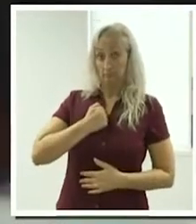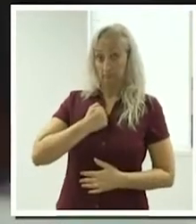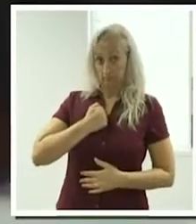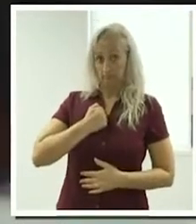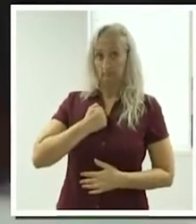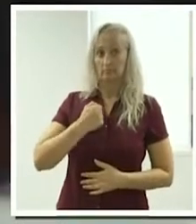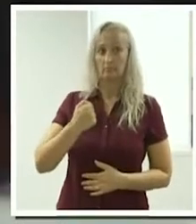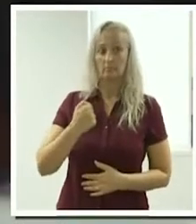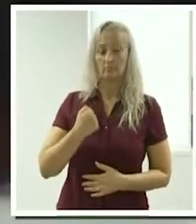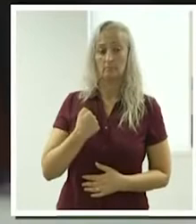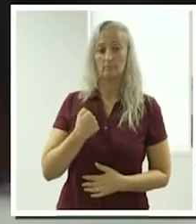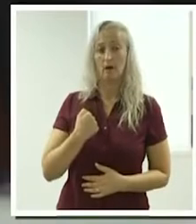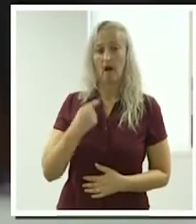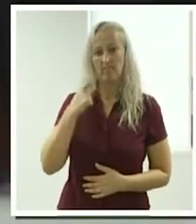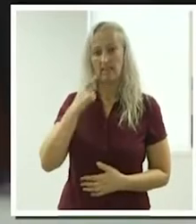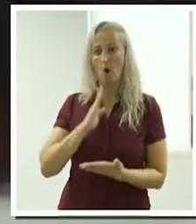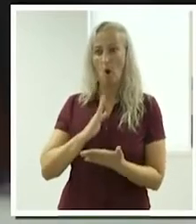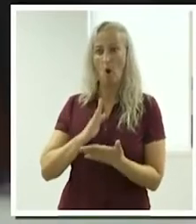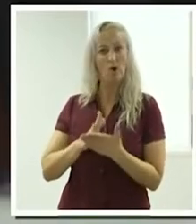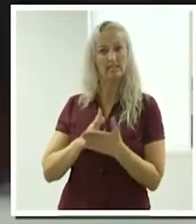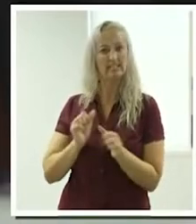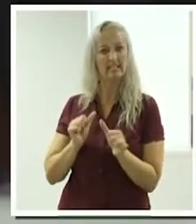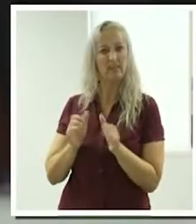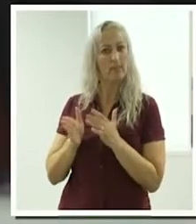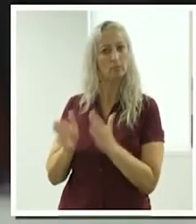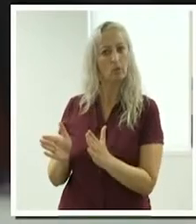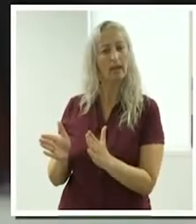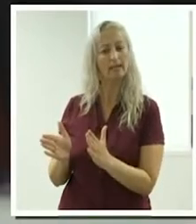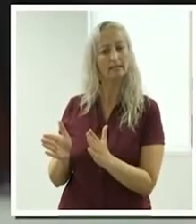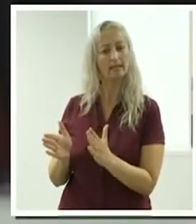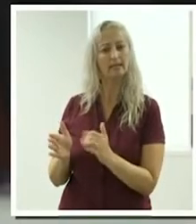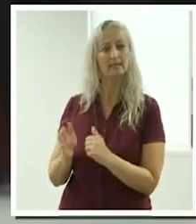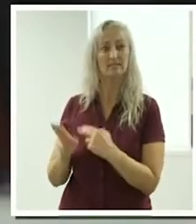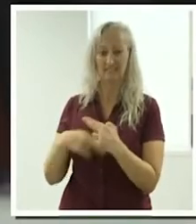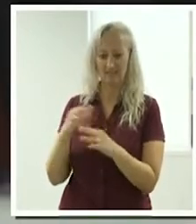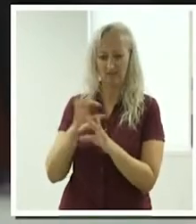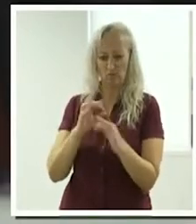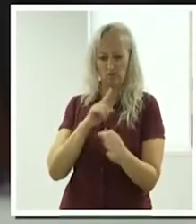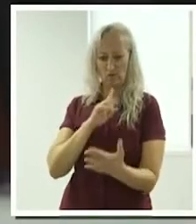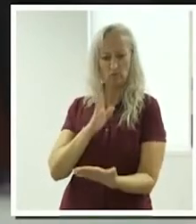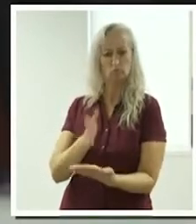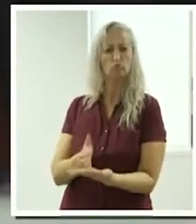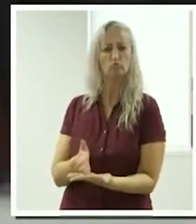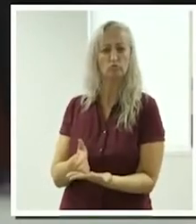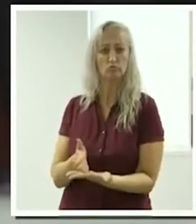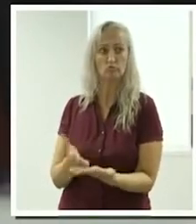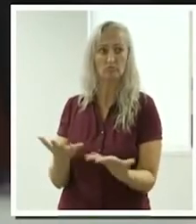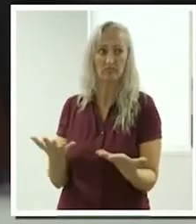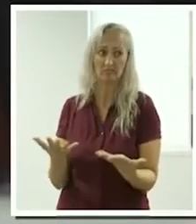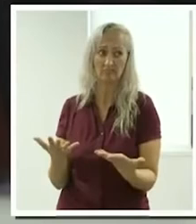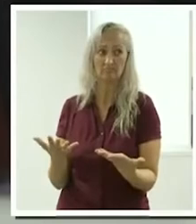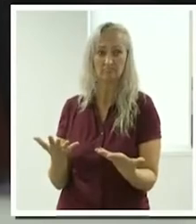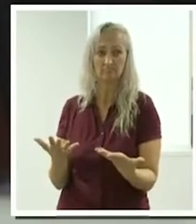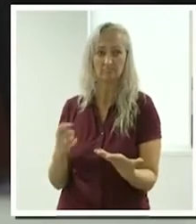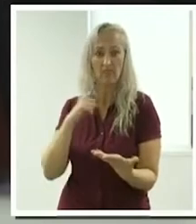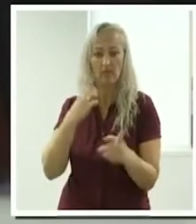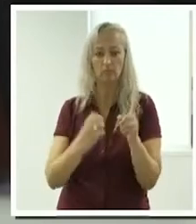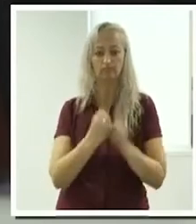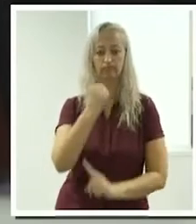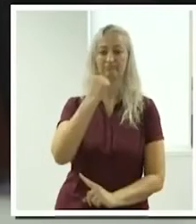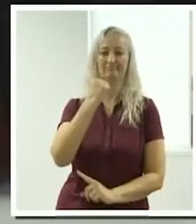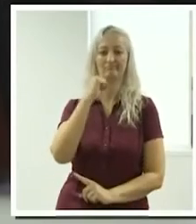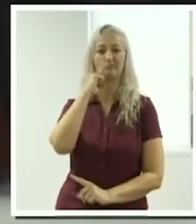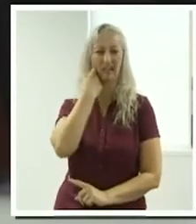policy of honesty is the best policy. If you're not truthful, sooner or later you'll get caught out